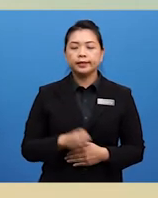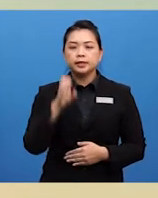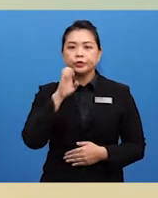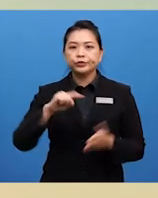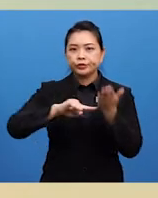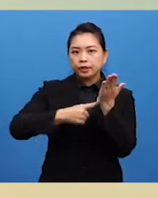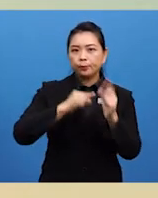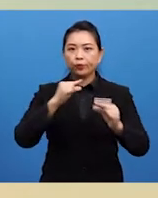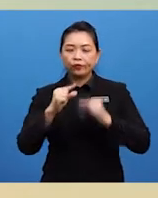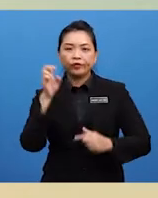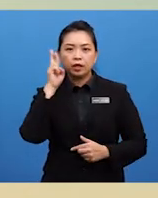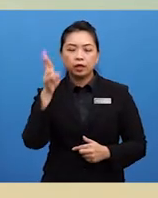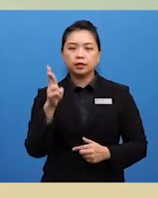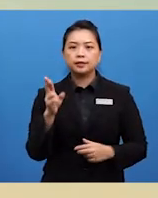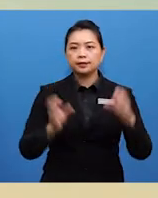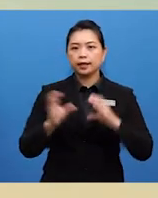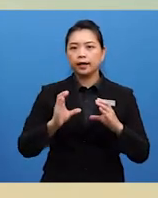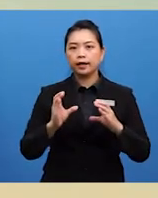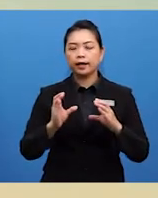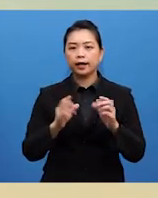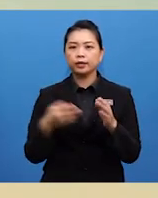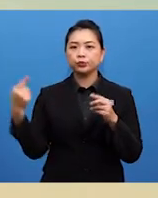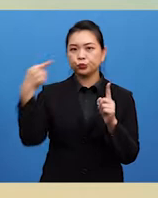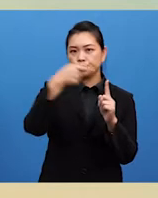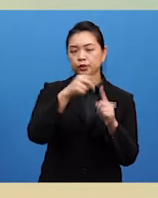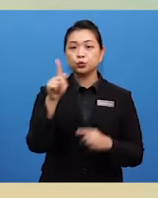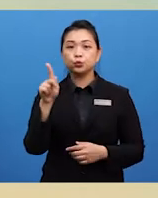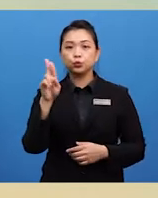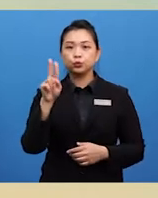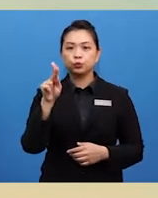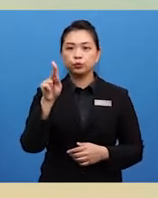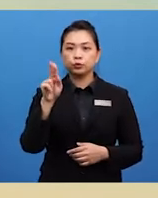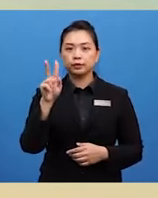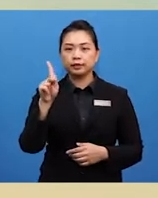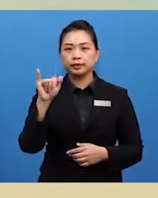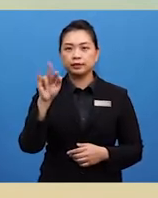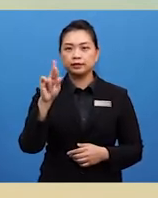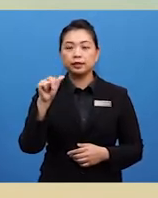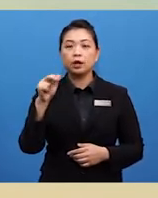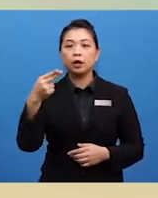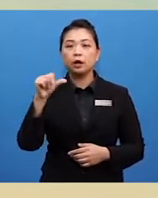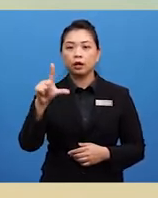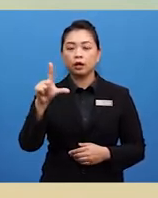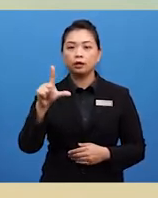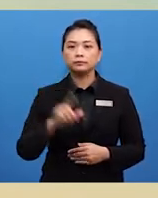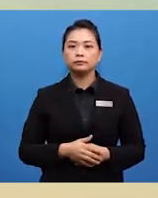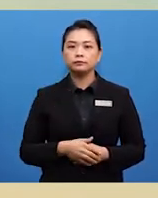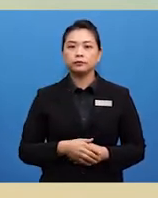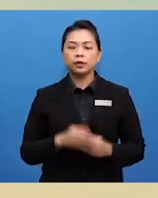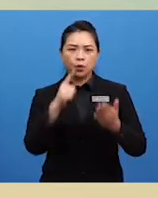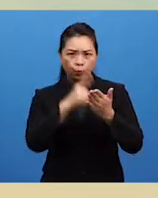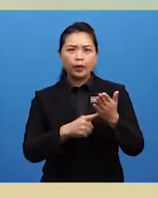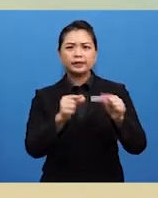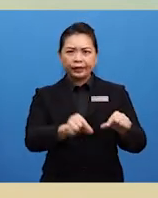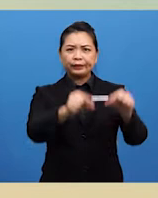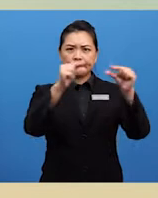moving her car and drove towards Kuru Kiwi Hall from where we came. What graveyard,